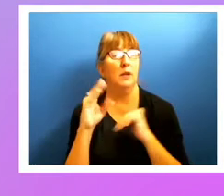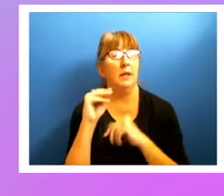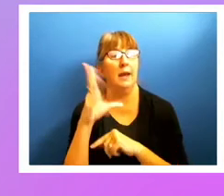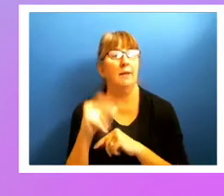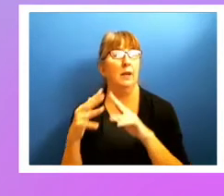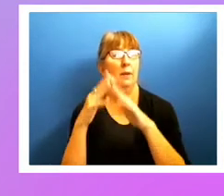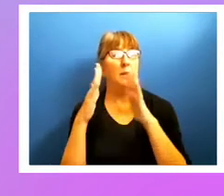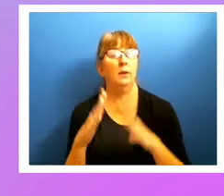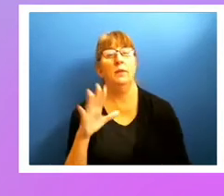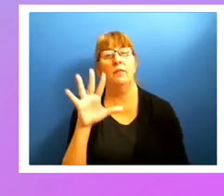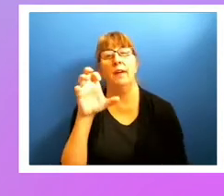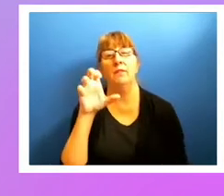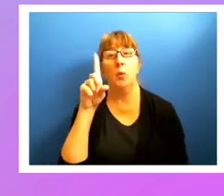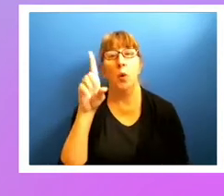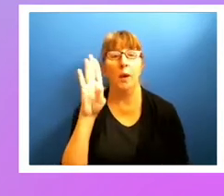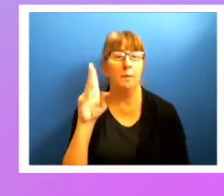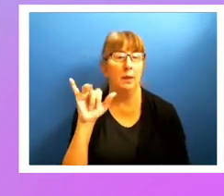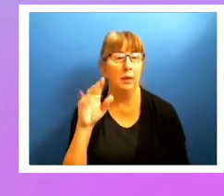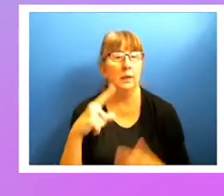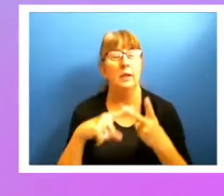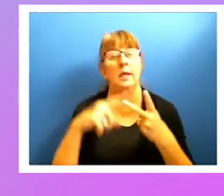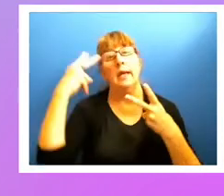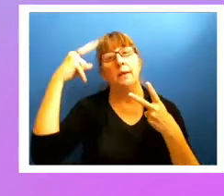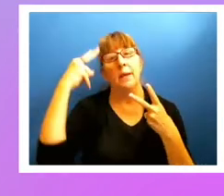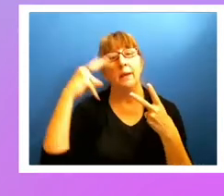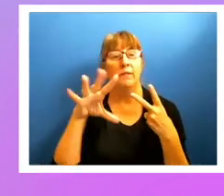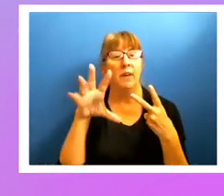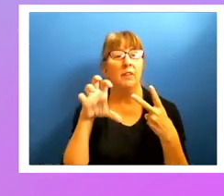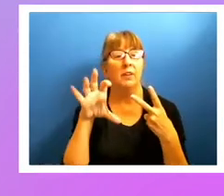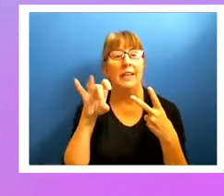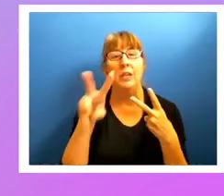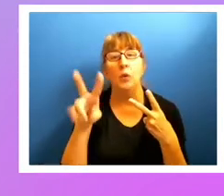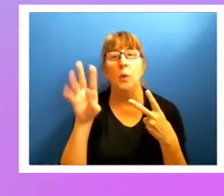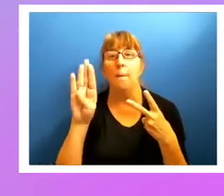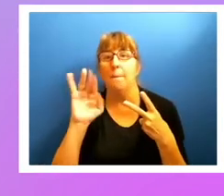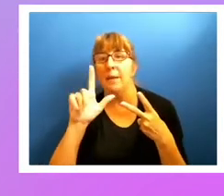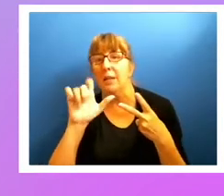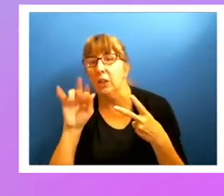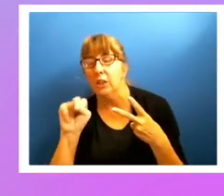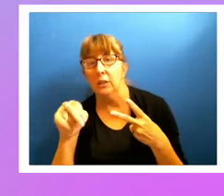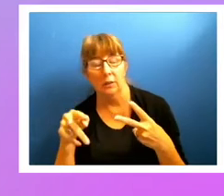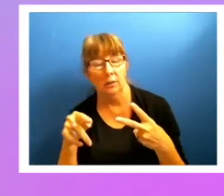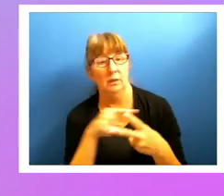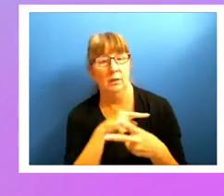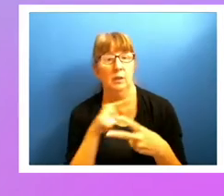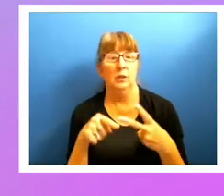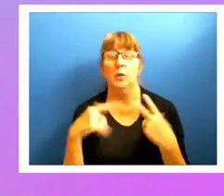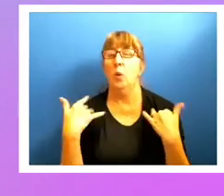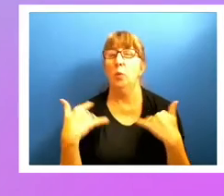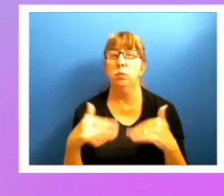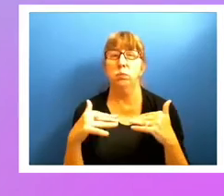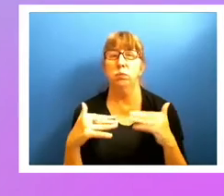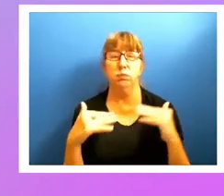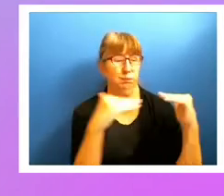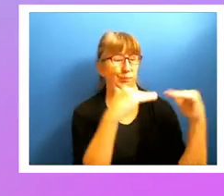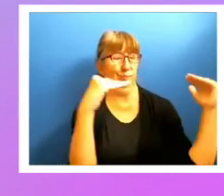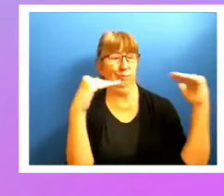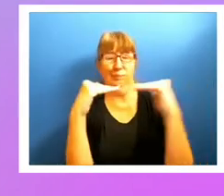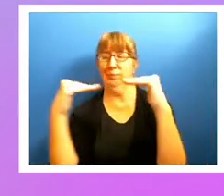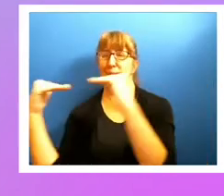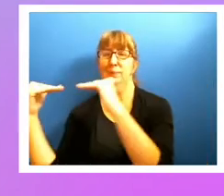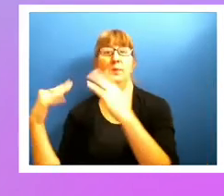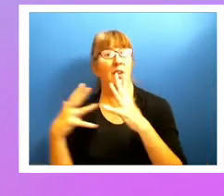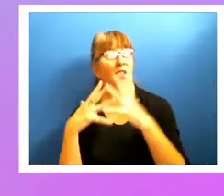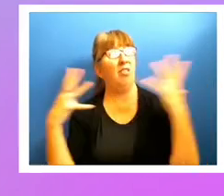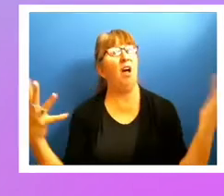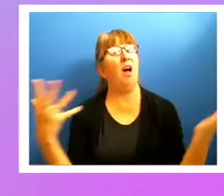$501 billion, and the Hispanics market is $582 billion. So a significant amount of money out there in people who